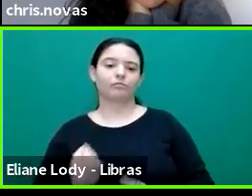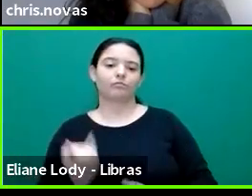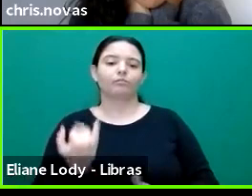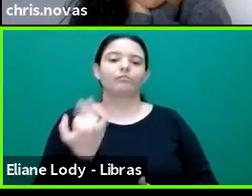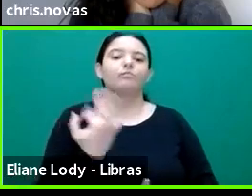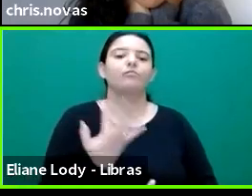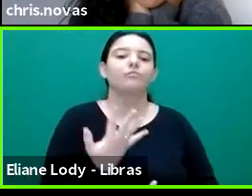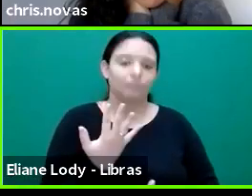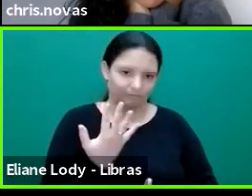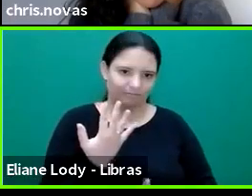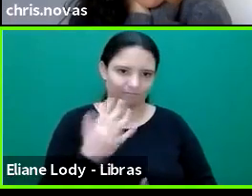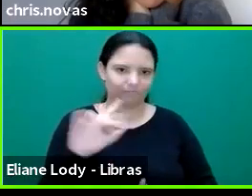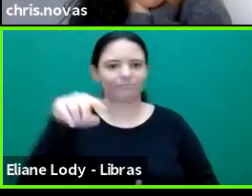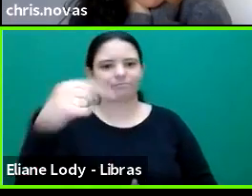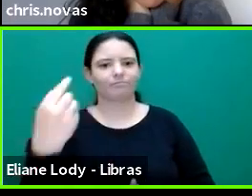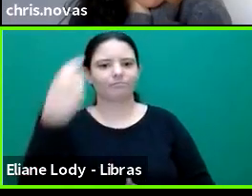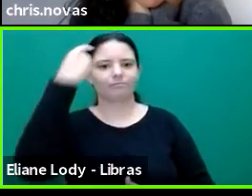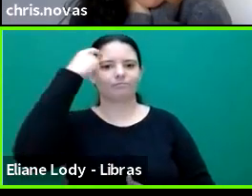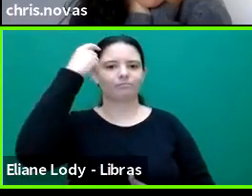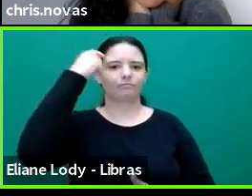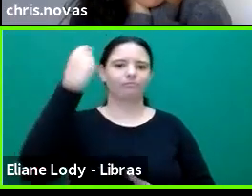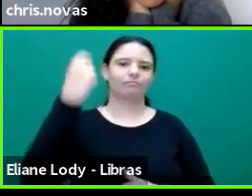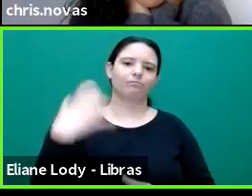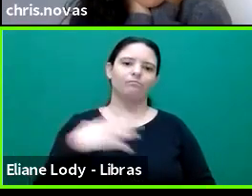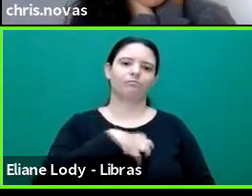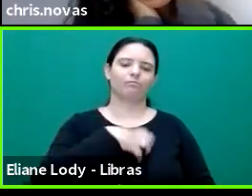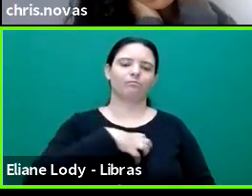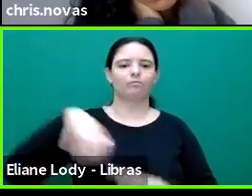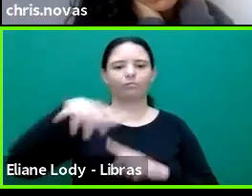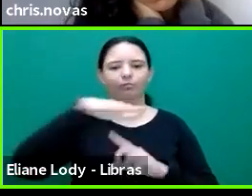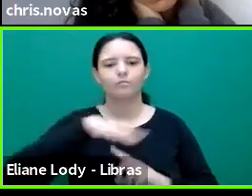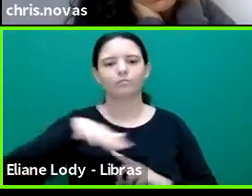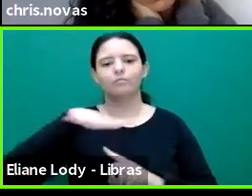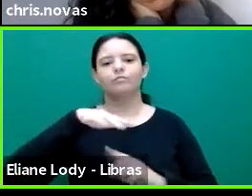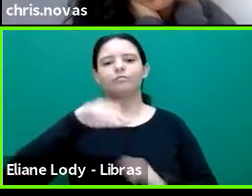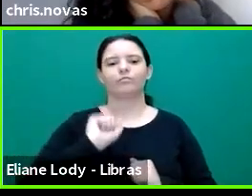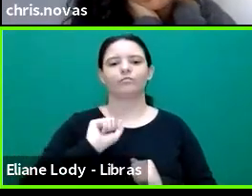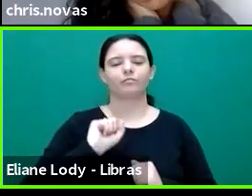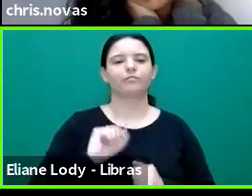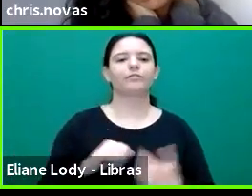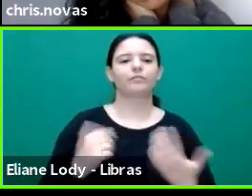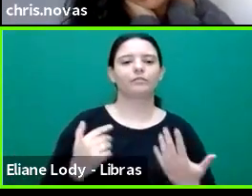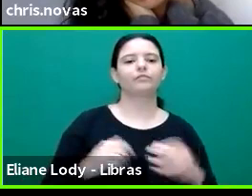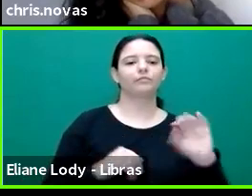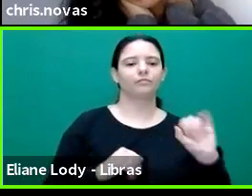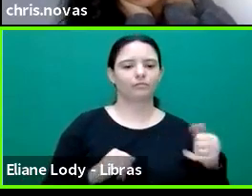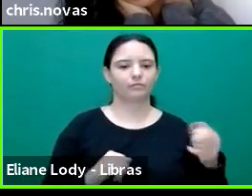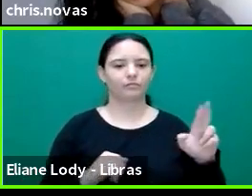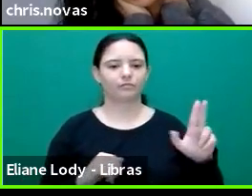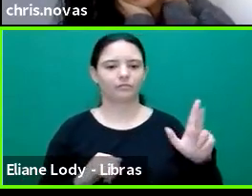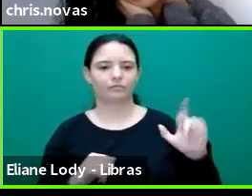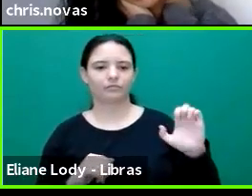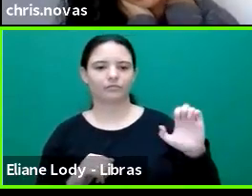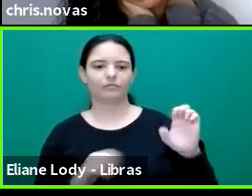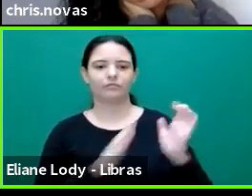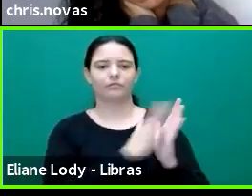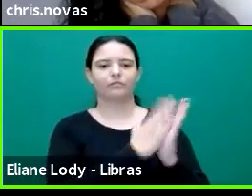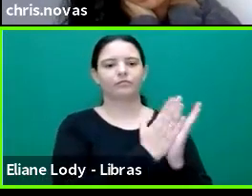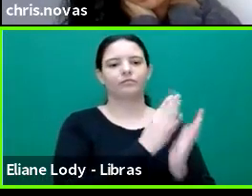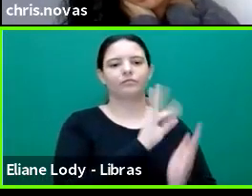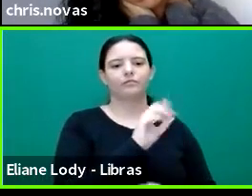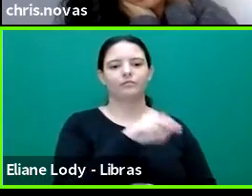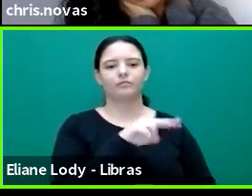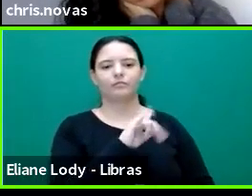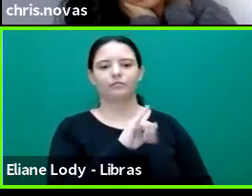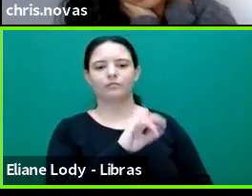So, you know, I also, Julie pointed me to a book by Todd Rose called The End of Average, which, which kind of beautifully makes this point she just